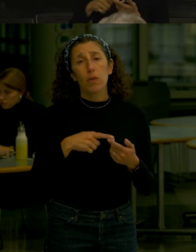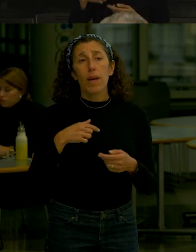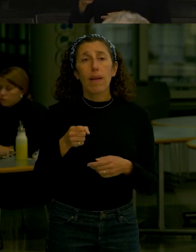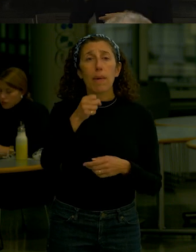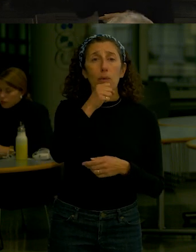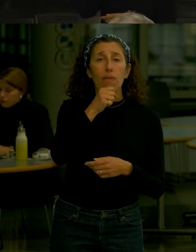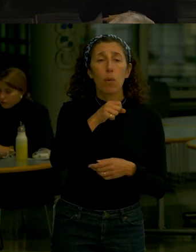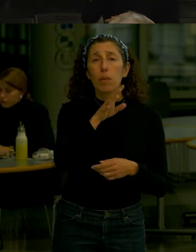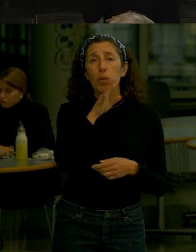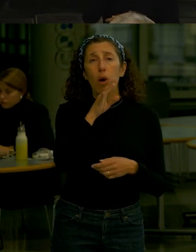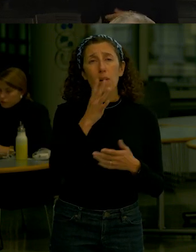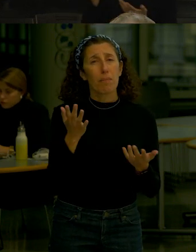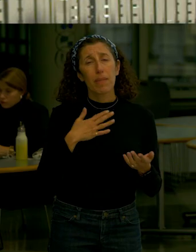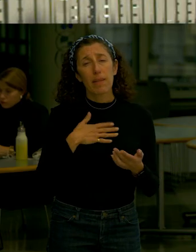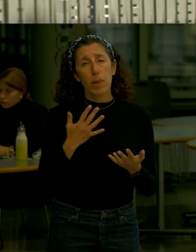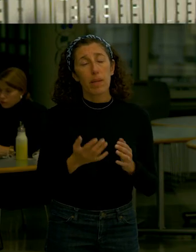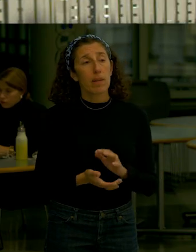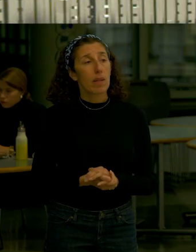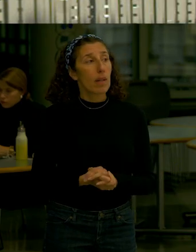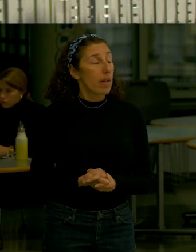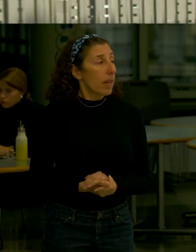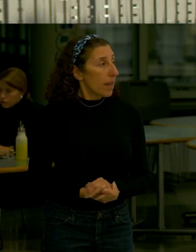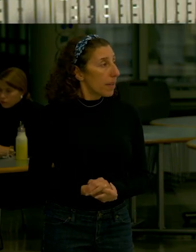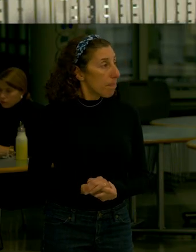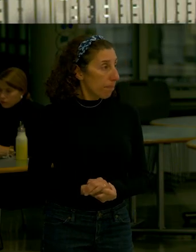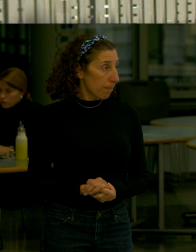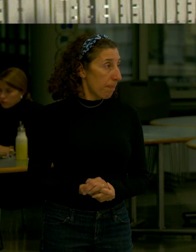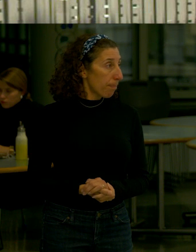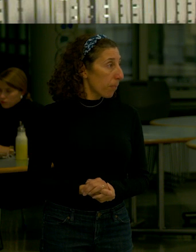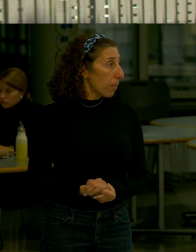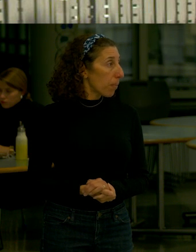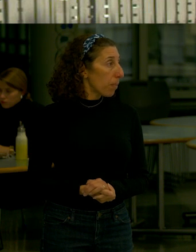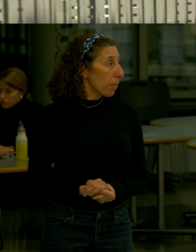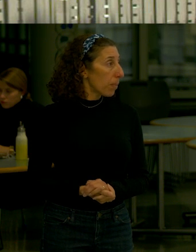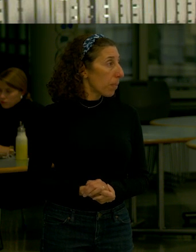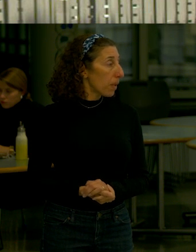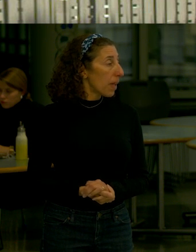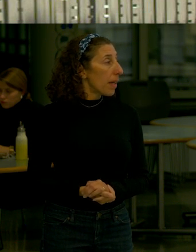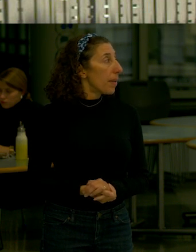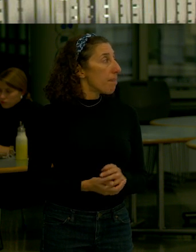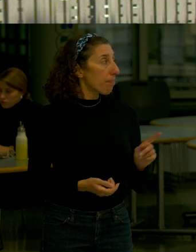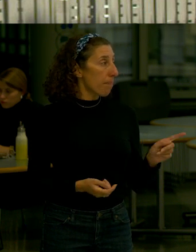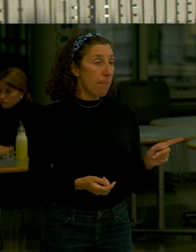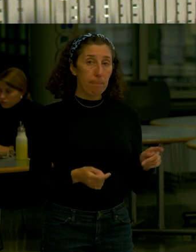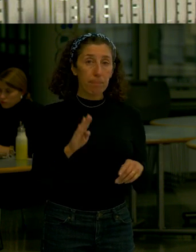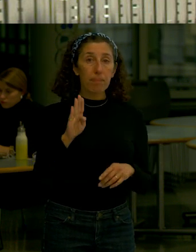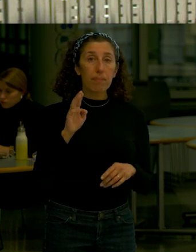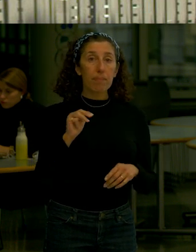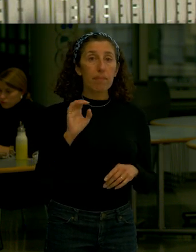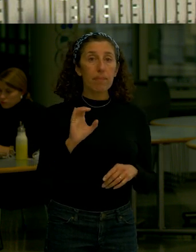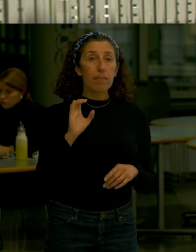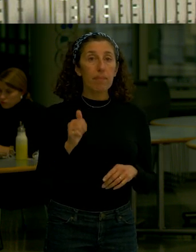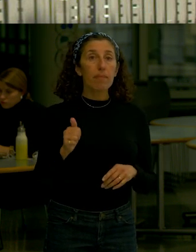you yeah there's a picture of what I think the questioner is referring to that's right it's sort of back up house for BMCC I'm not sure this mentions that